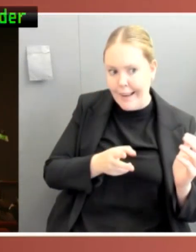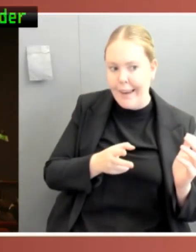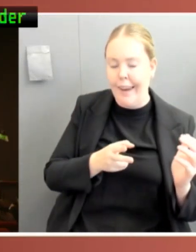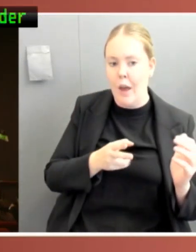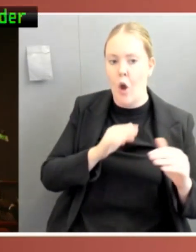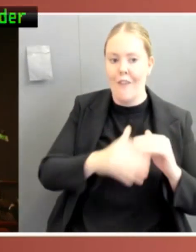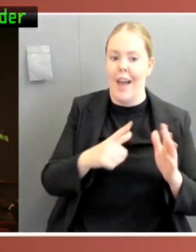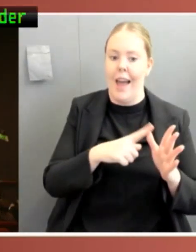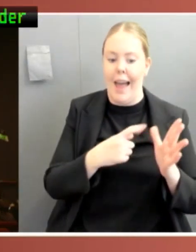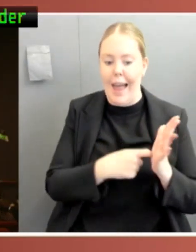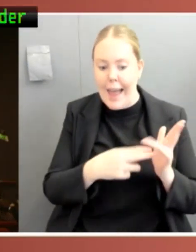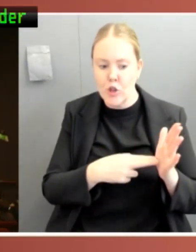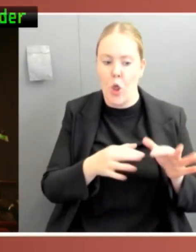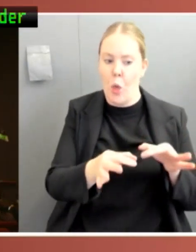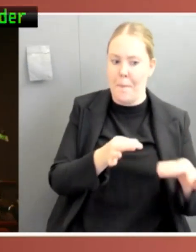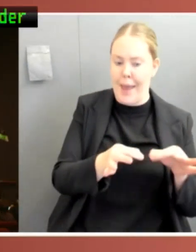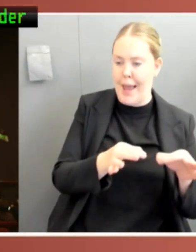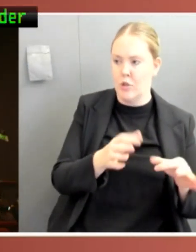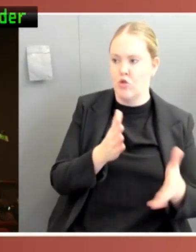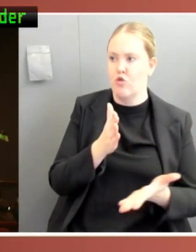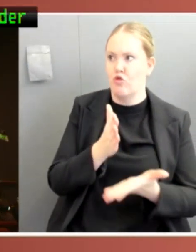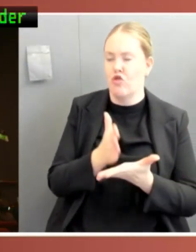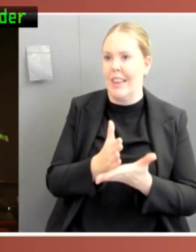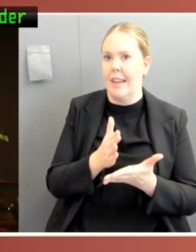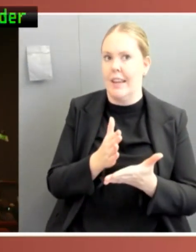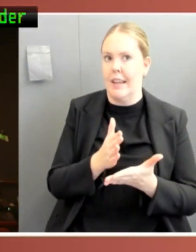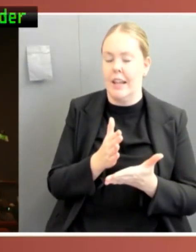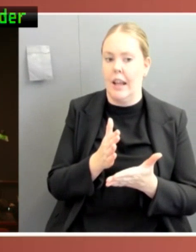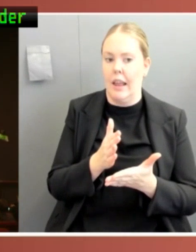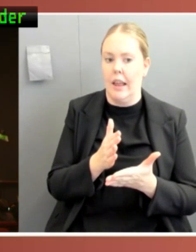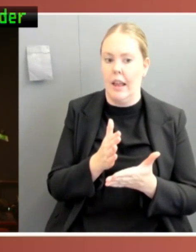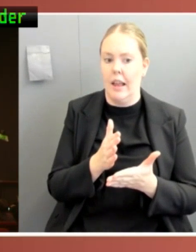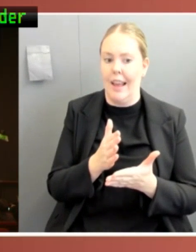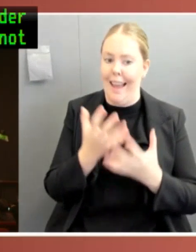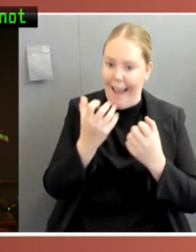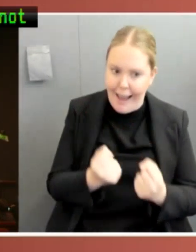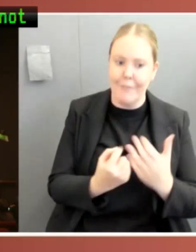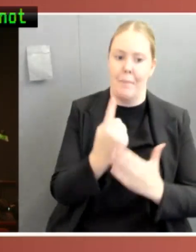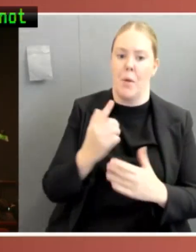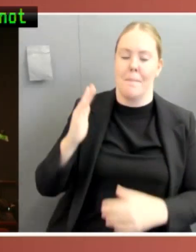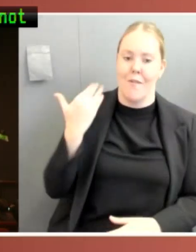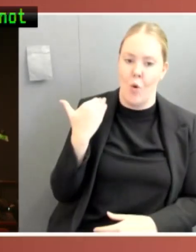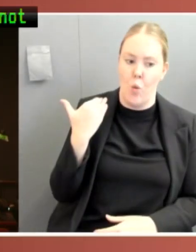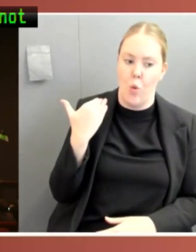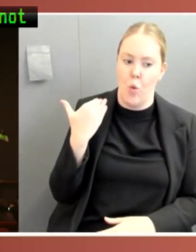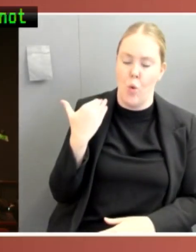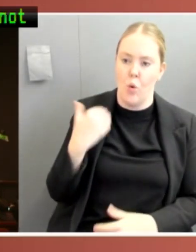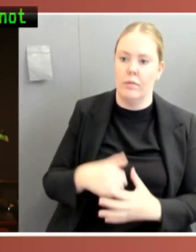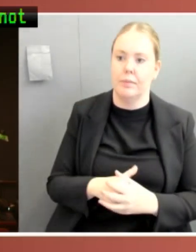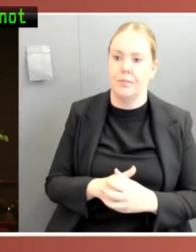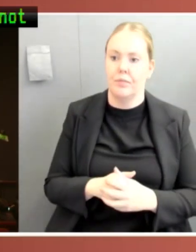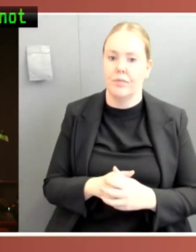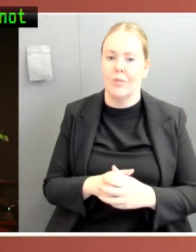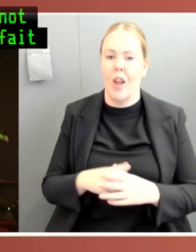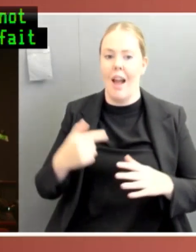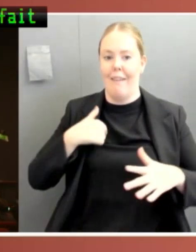So it's not unprecedented. It's not a fait accompli that the Governor-General accepts the advice from the Prime